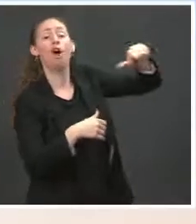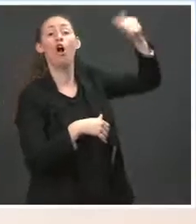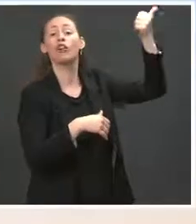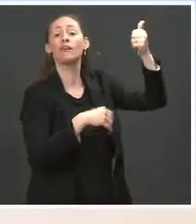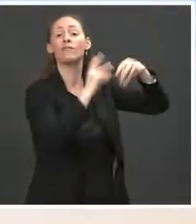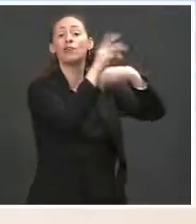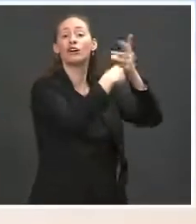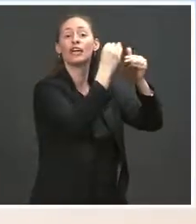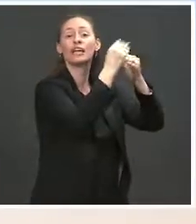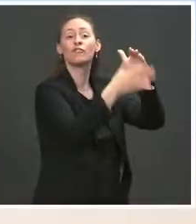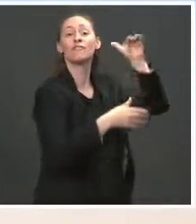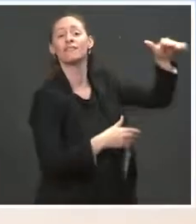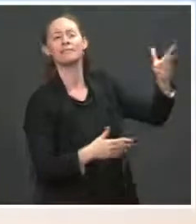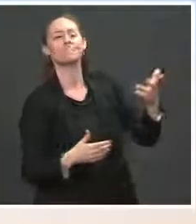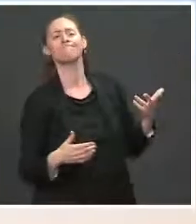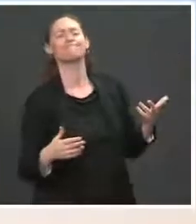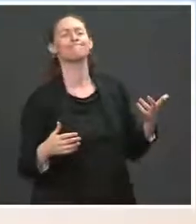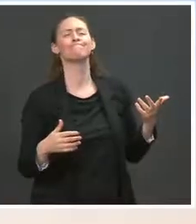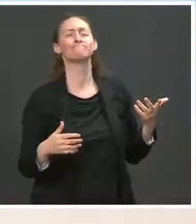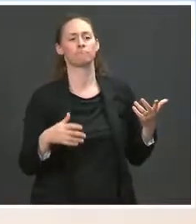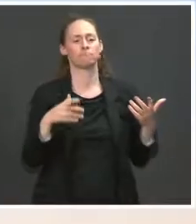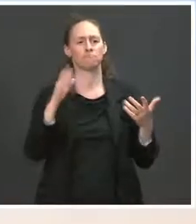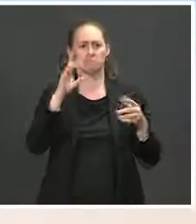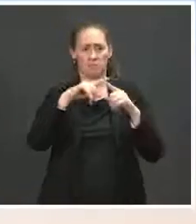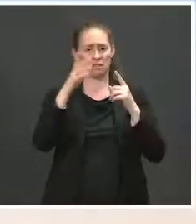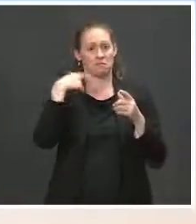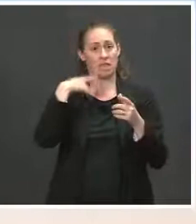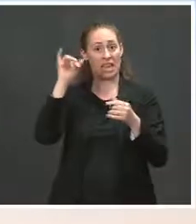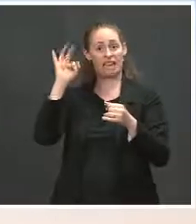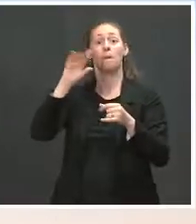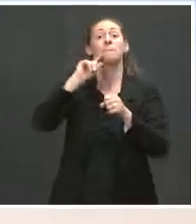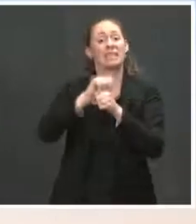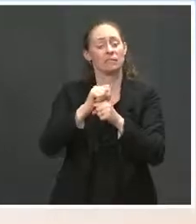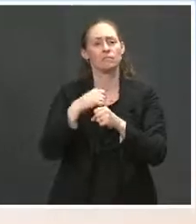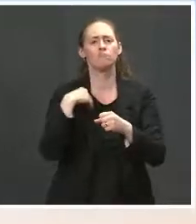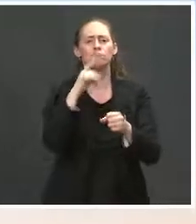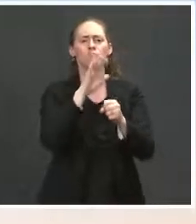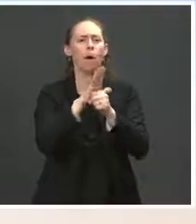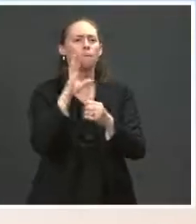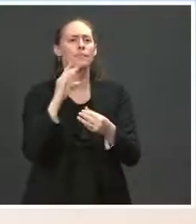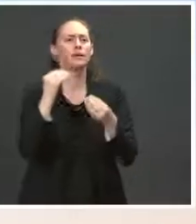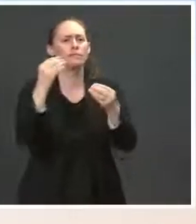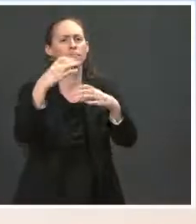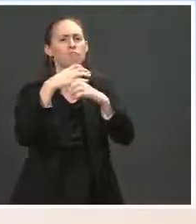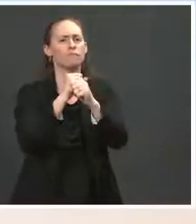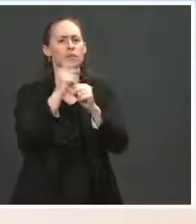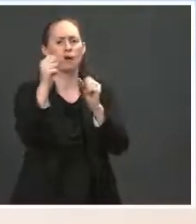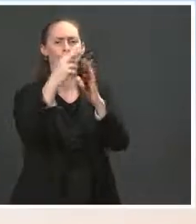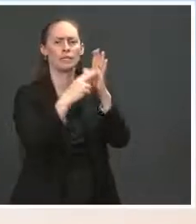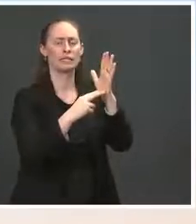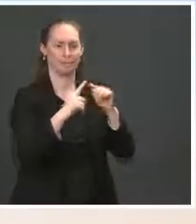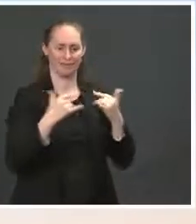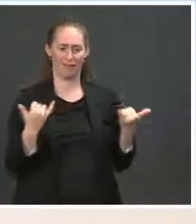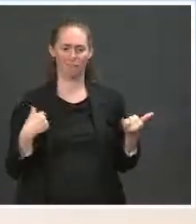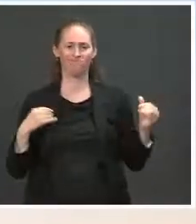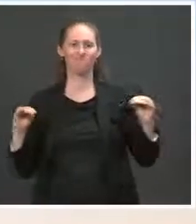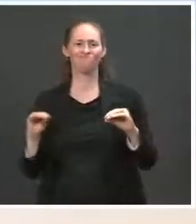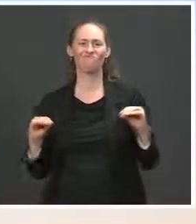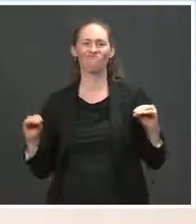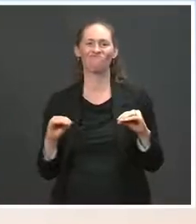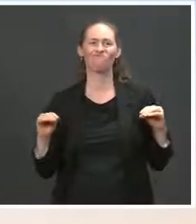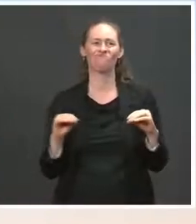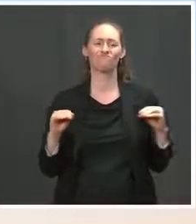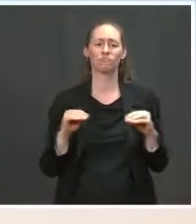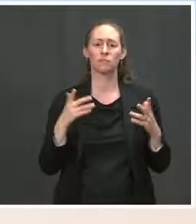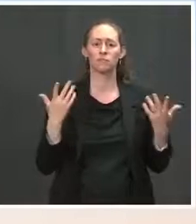certainly provide a readout once whenever we do a call with a foreign leader and the President of the United States and actually down the rung below them as